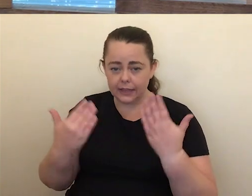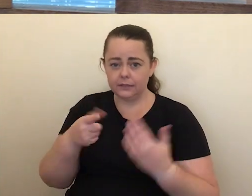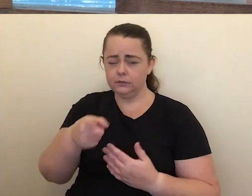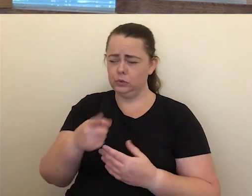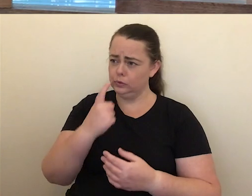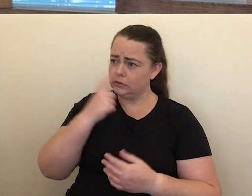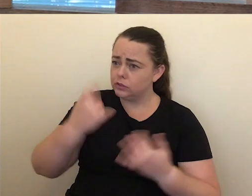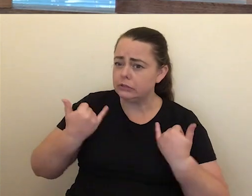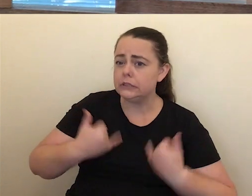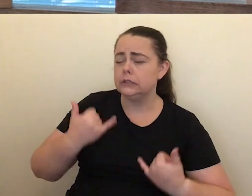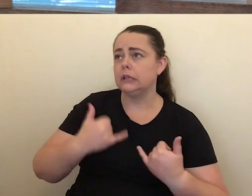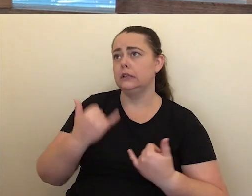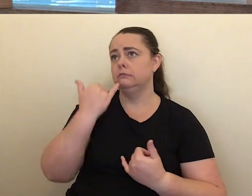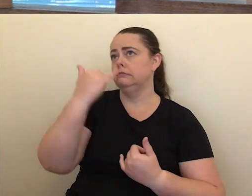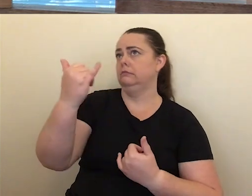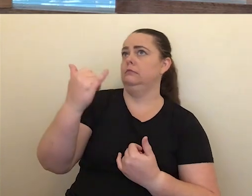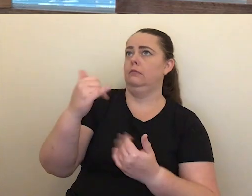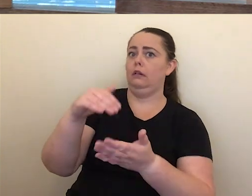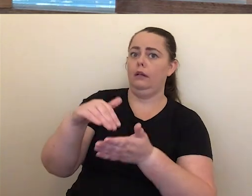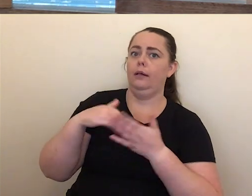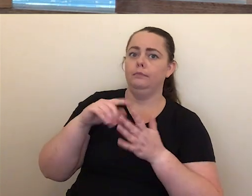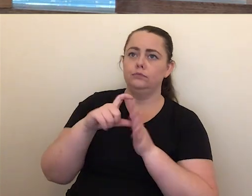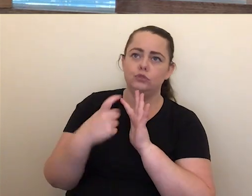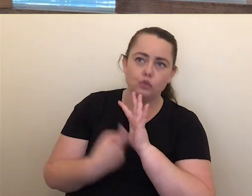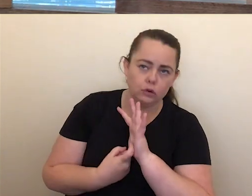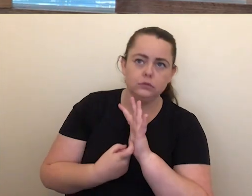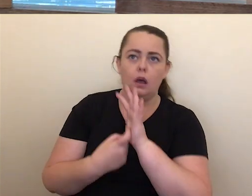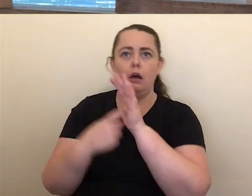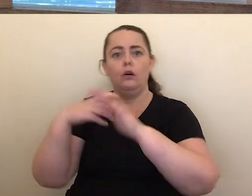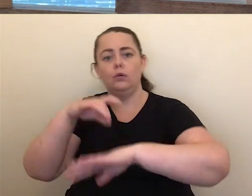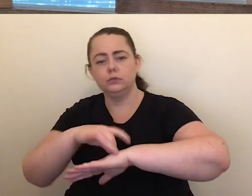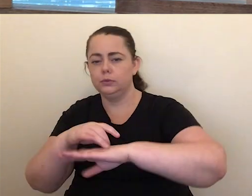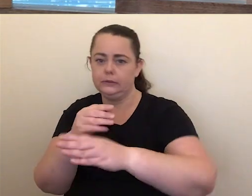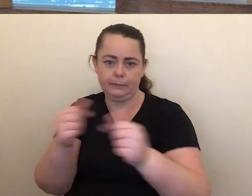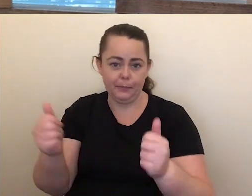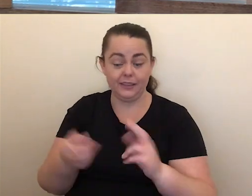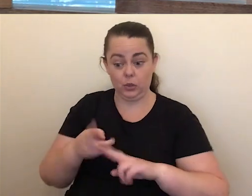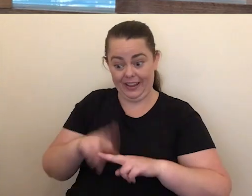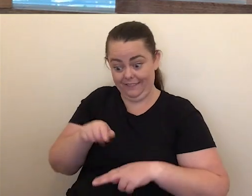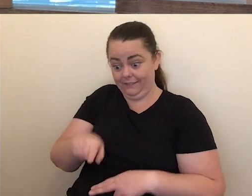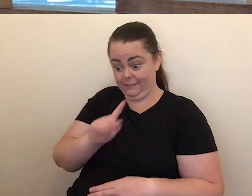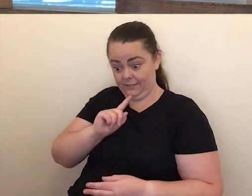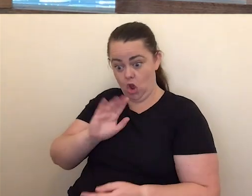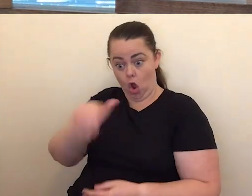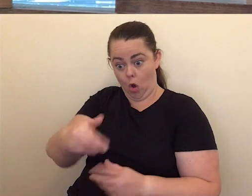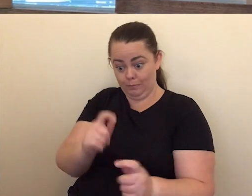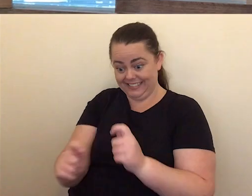very unwell. So that's reassuring that if you get a positive, you can be fairly confident that it is a positive.